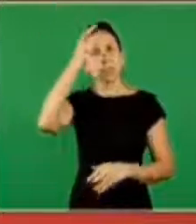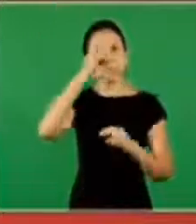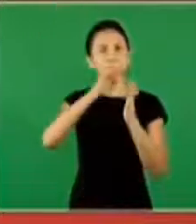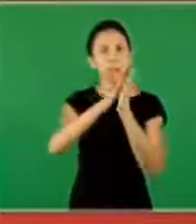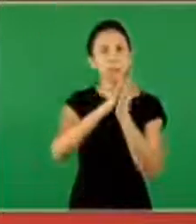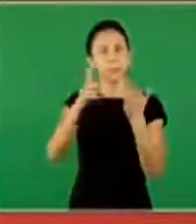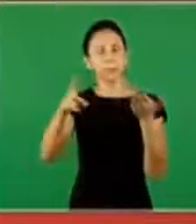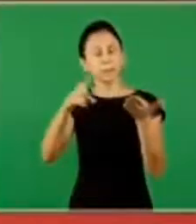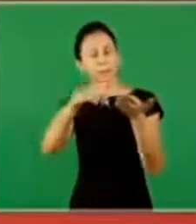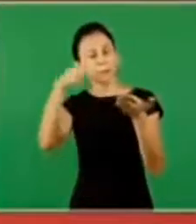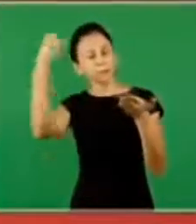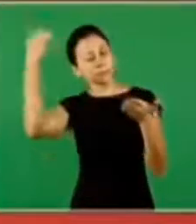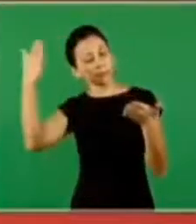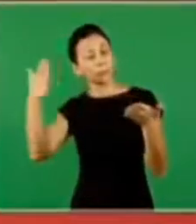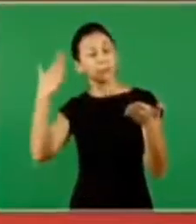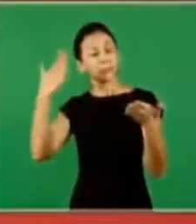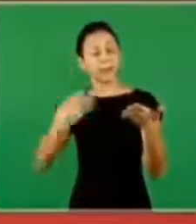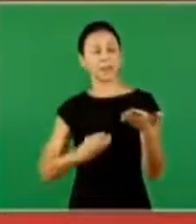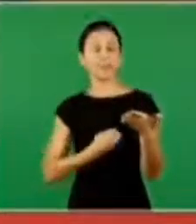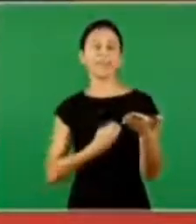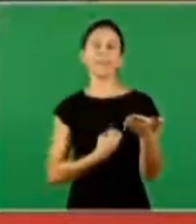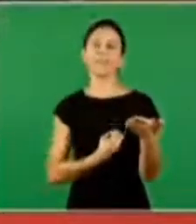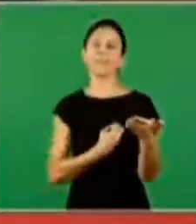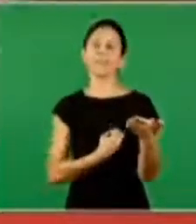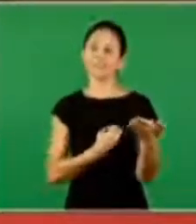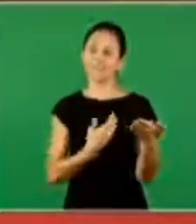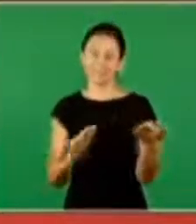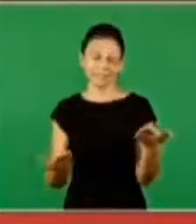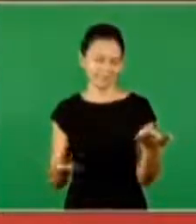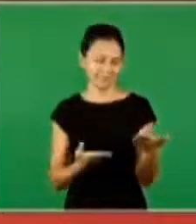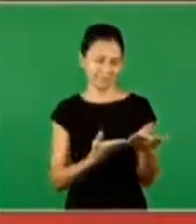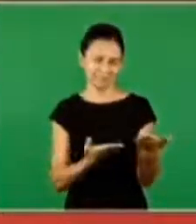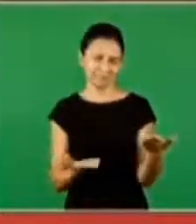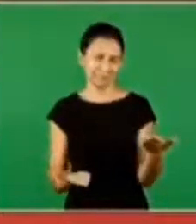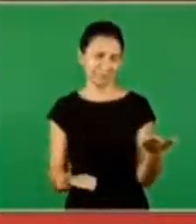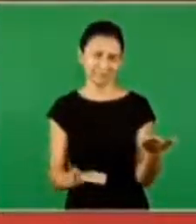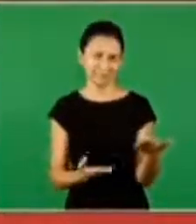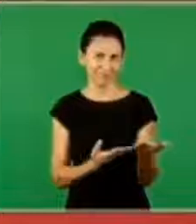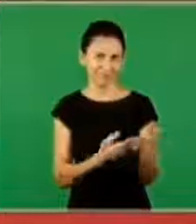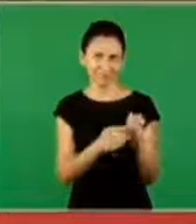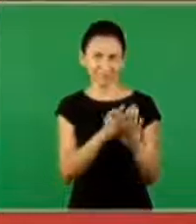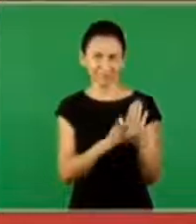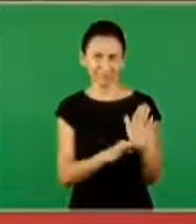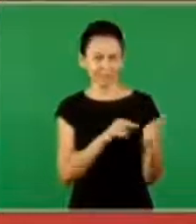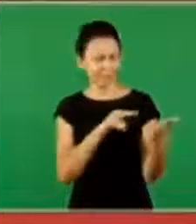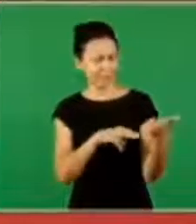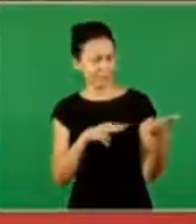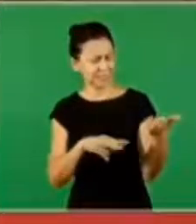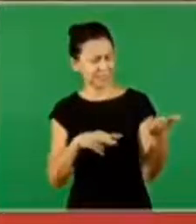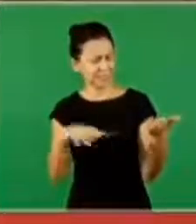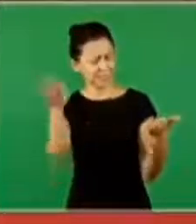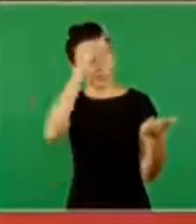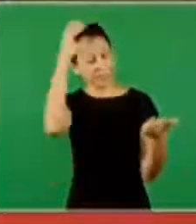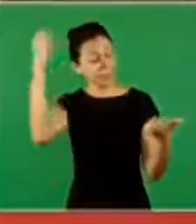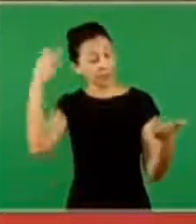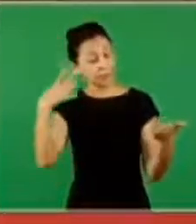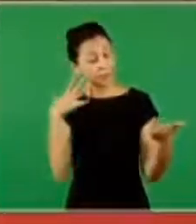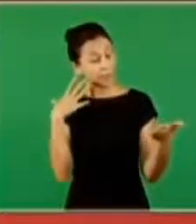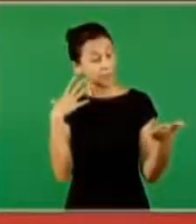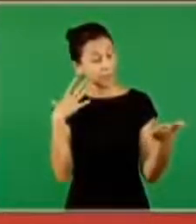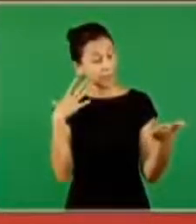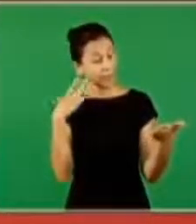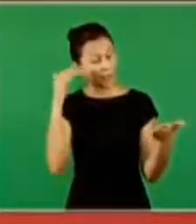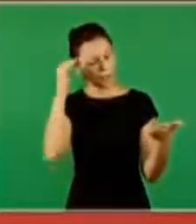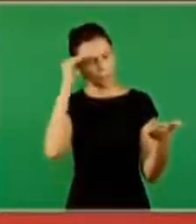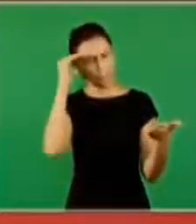so what's the word and living word the word of life is there but there was a living word so it